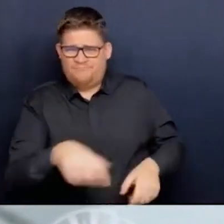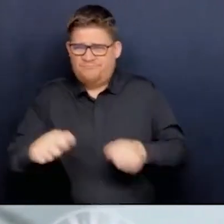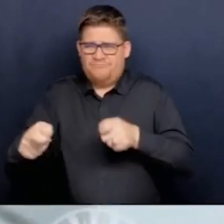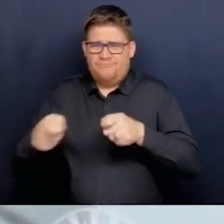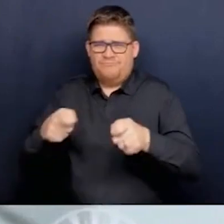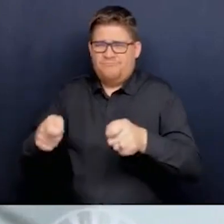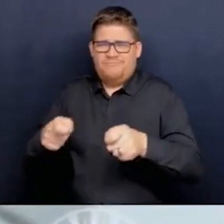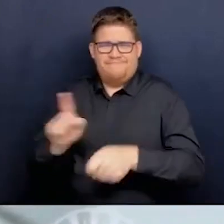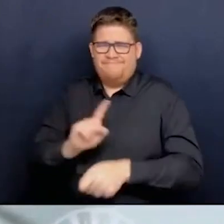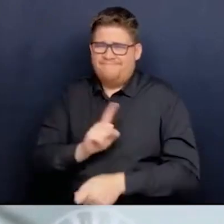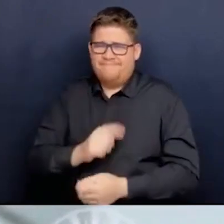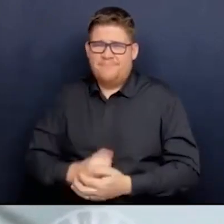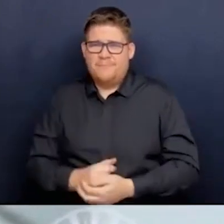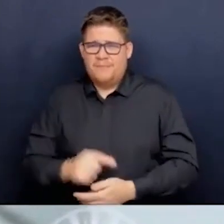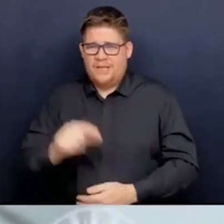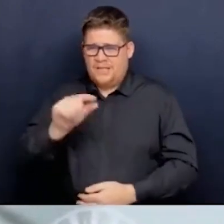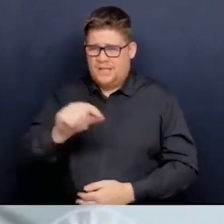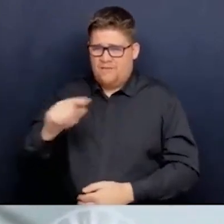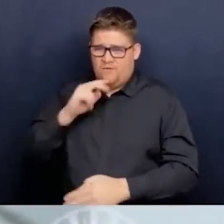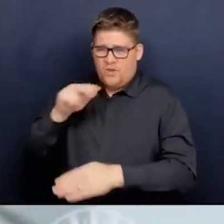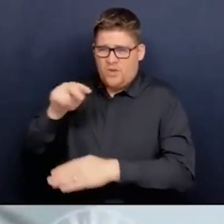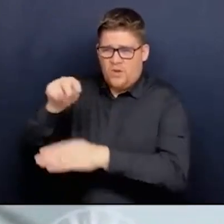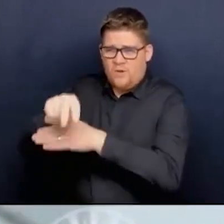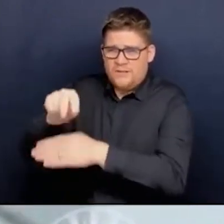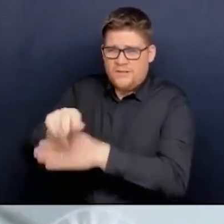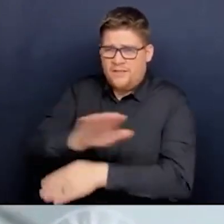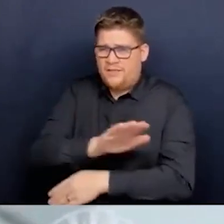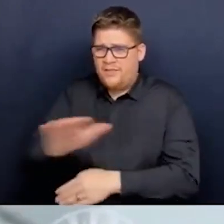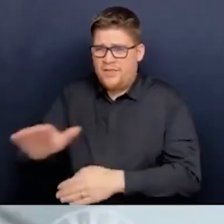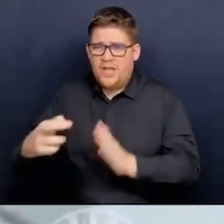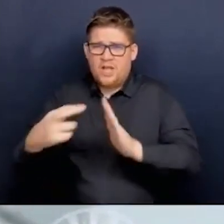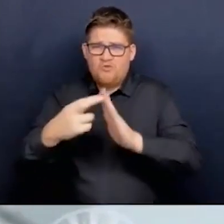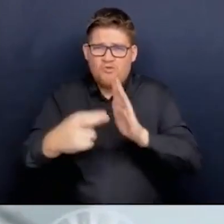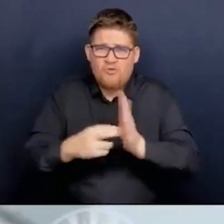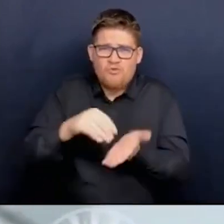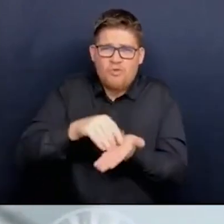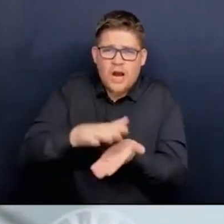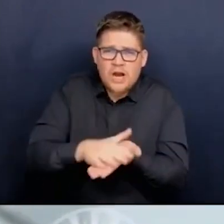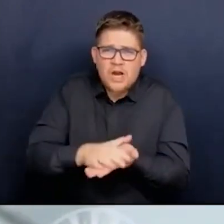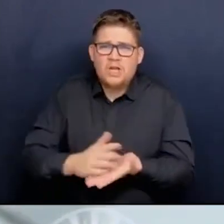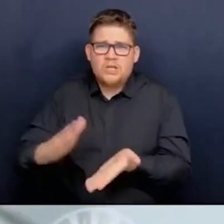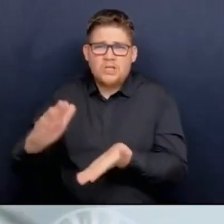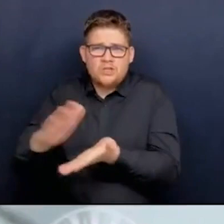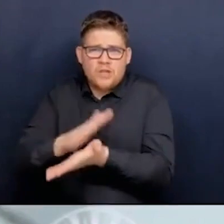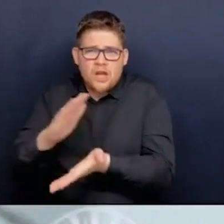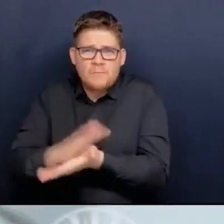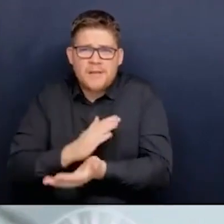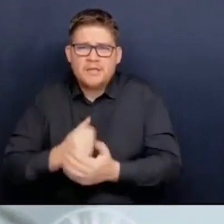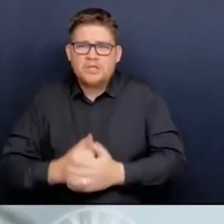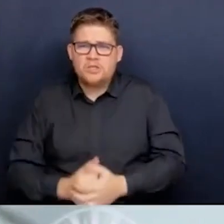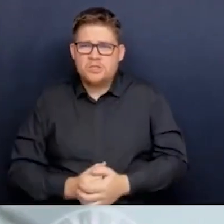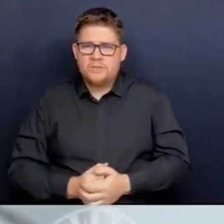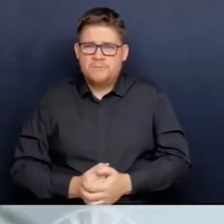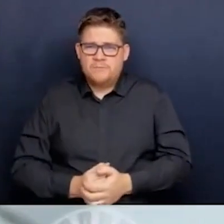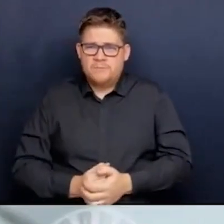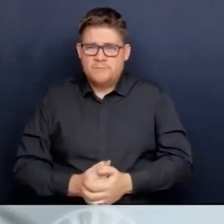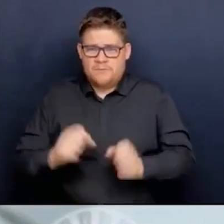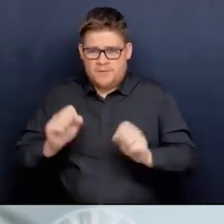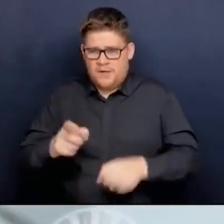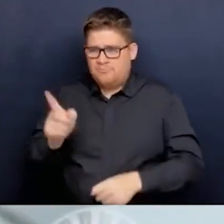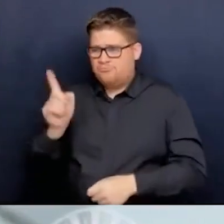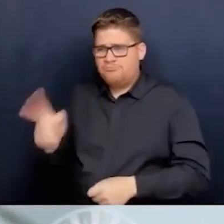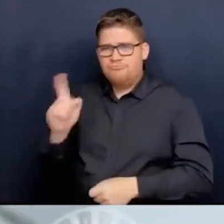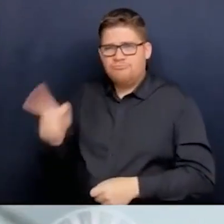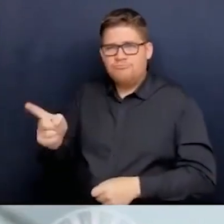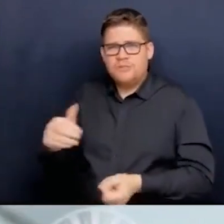government having more access to their medical records or more power to need out more severe discipline against physicians.